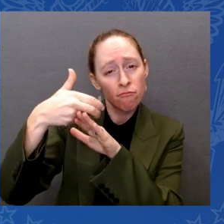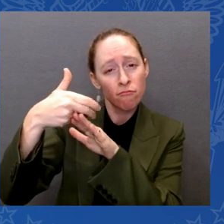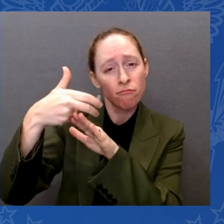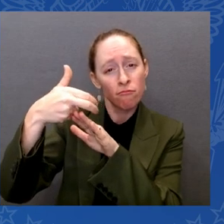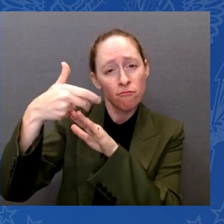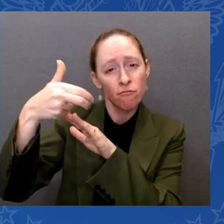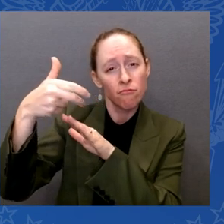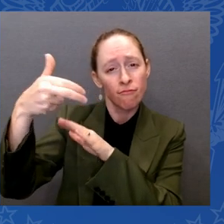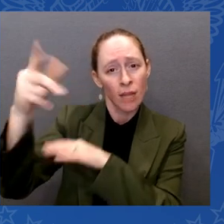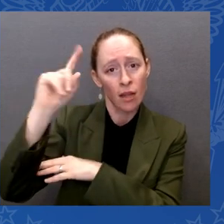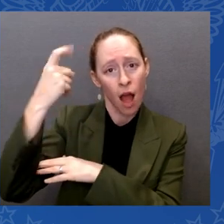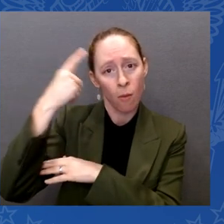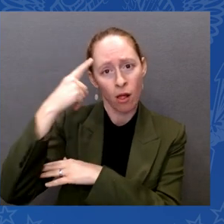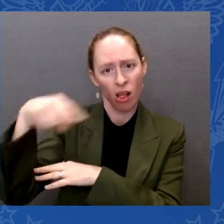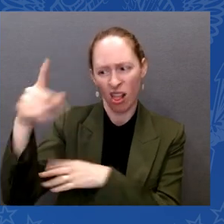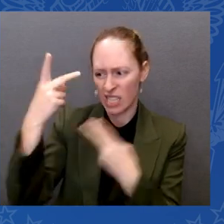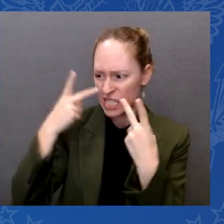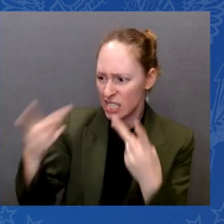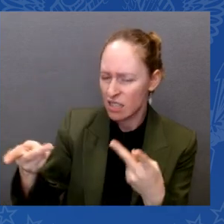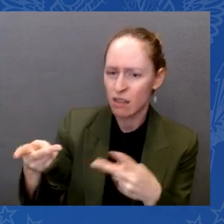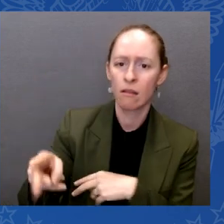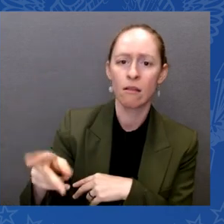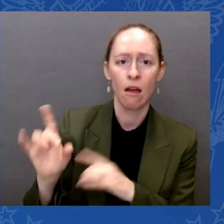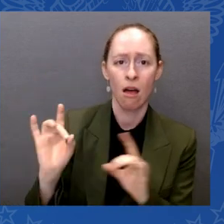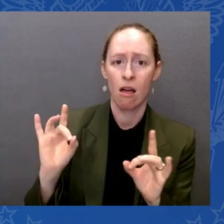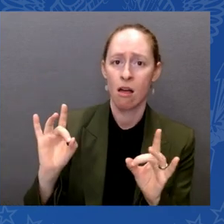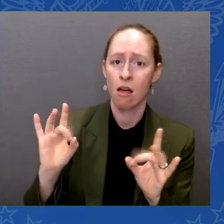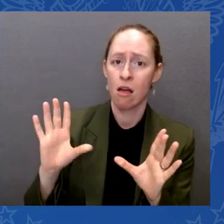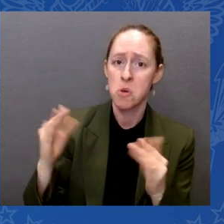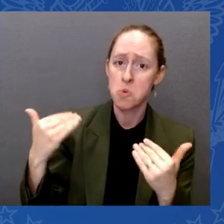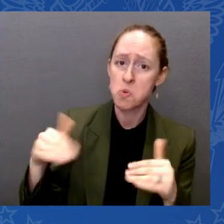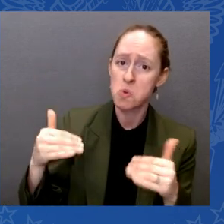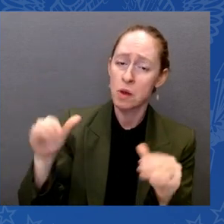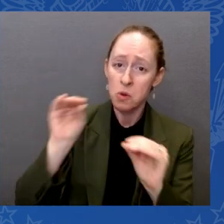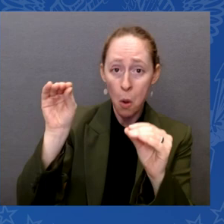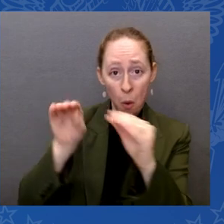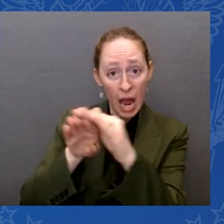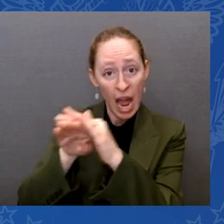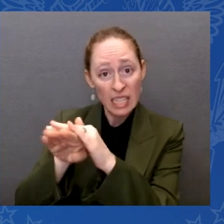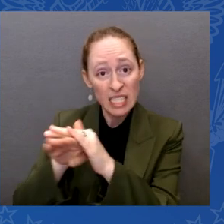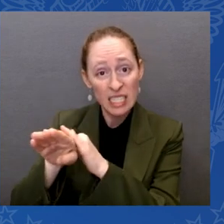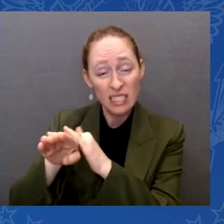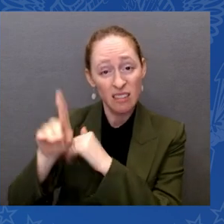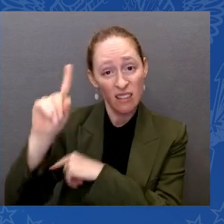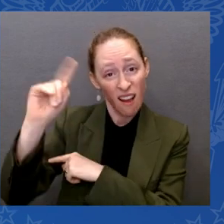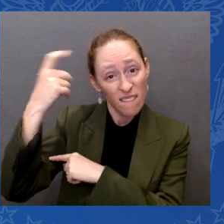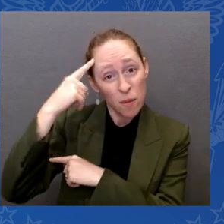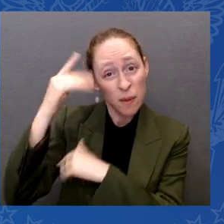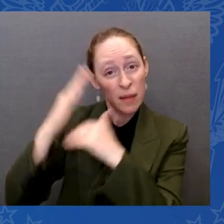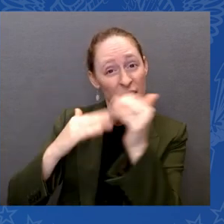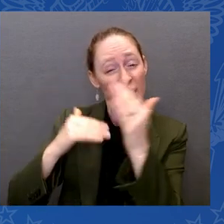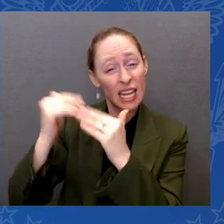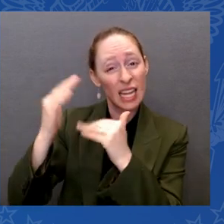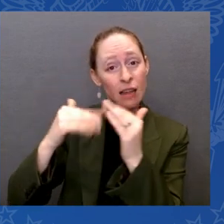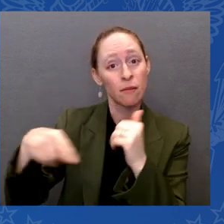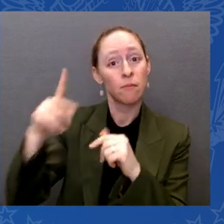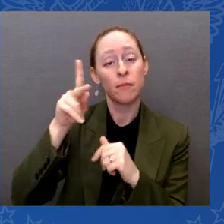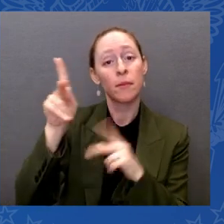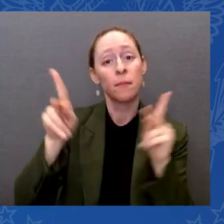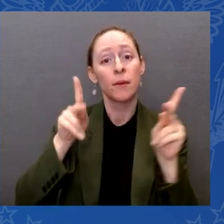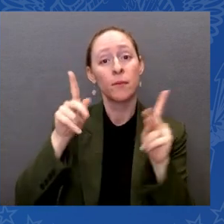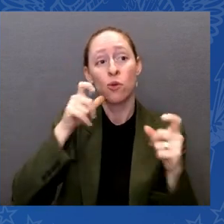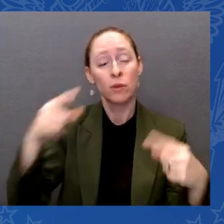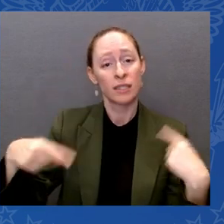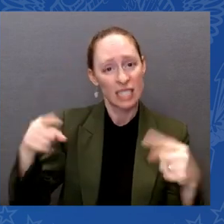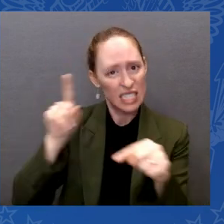people's capital. Because of the work of thousands of courageous people like Jennifer, who